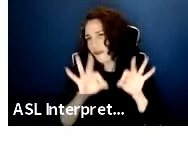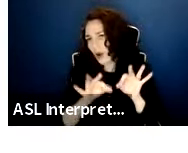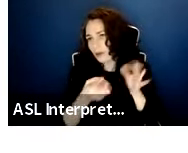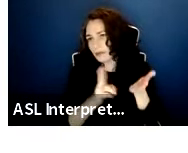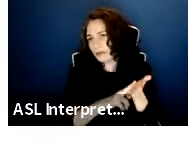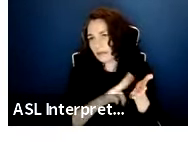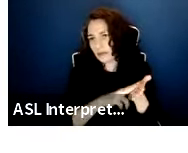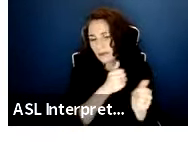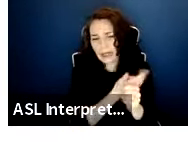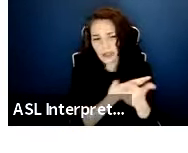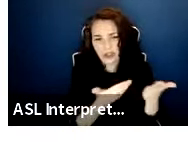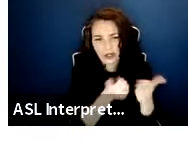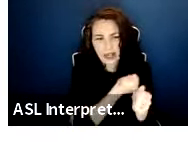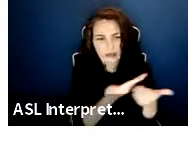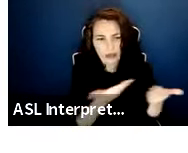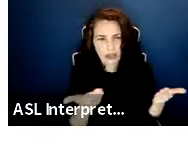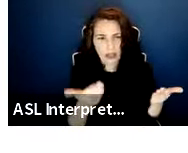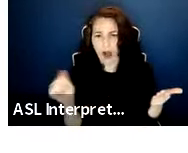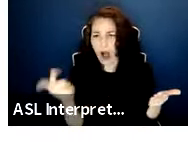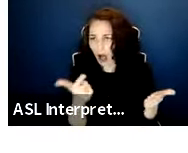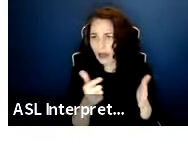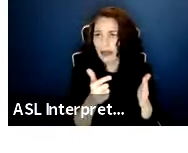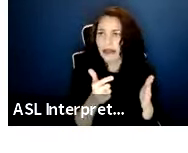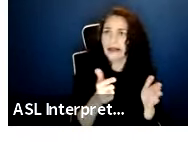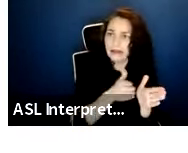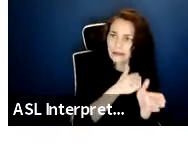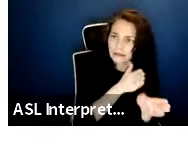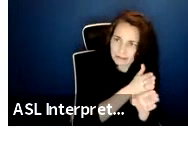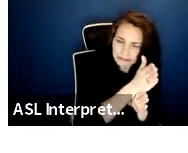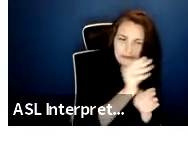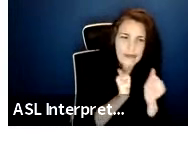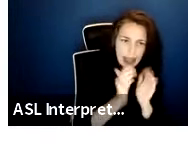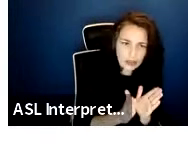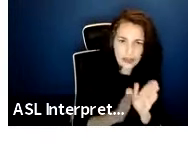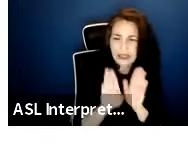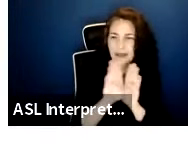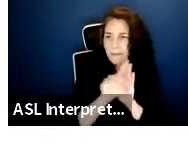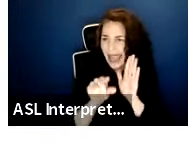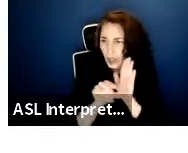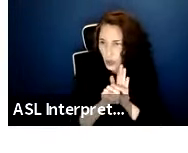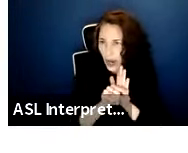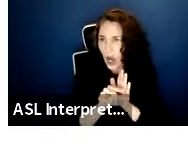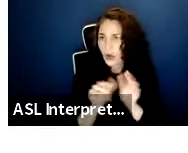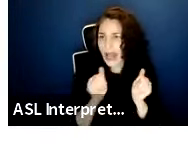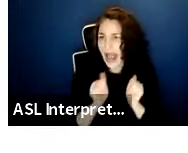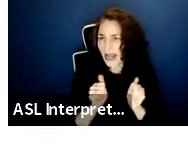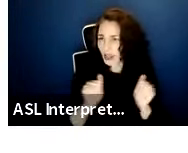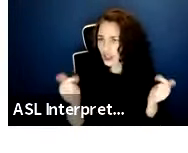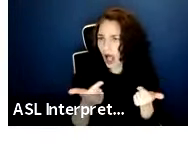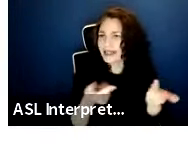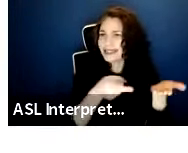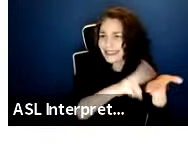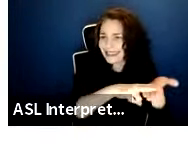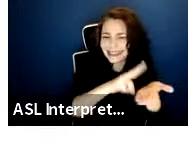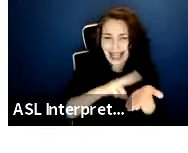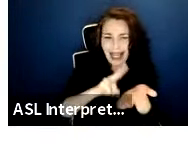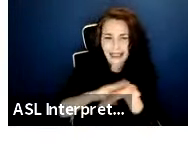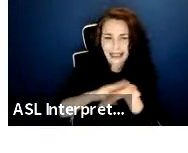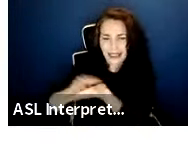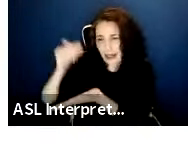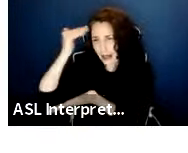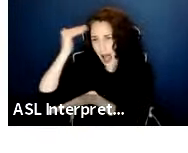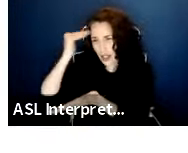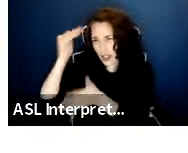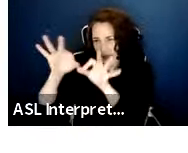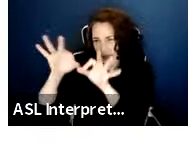to have all of your principal performers and background actors sign this acknowledgement form, and you hang on to it. Keep good records as a producer of a micro.